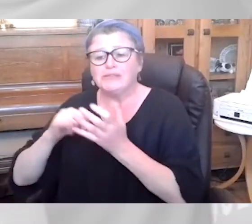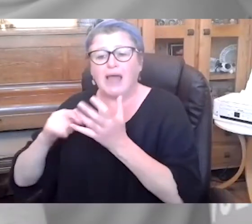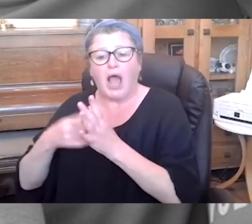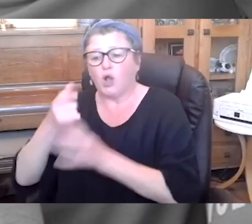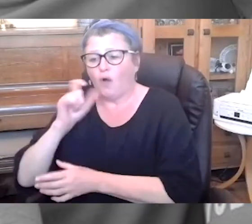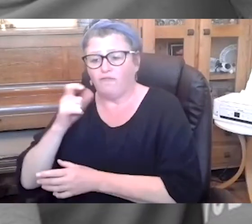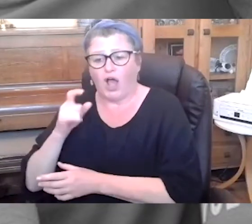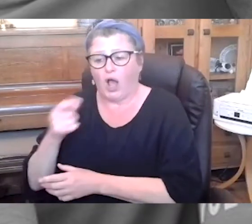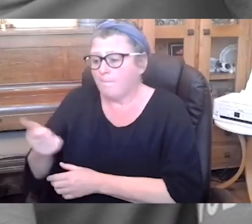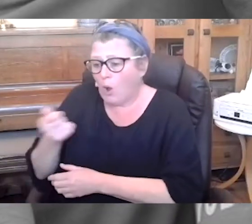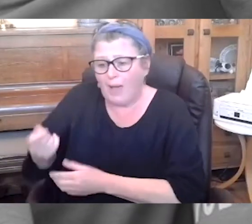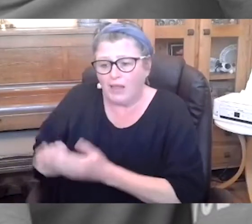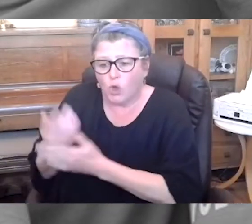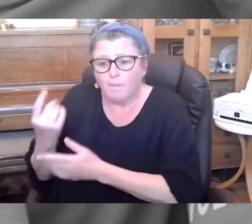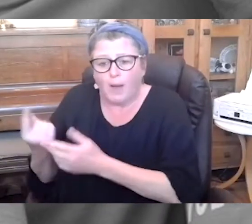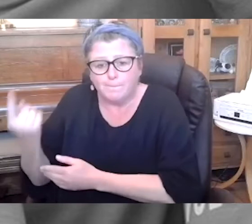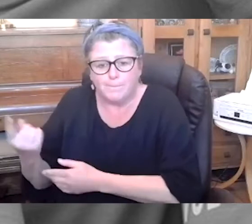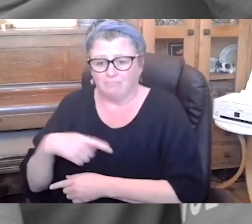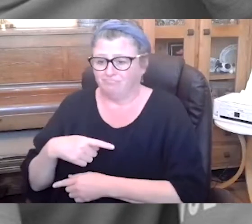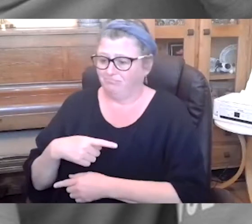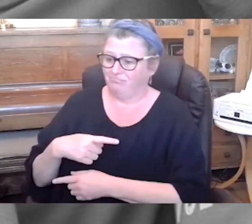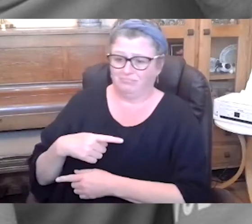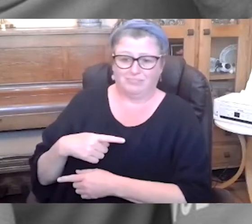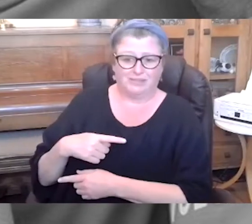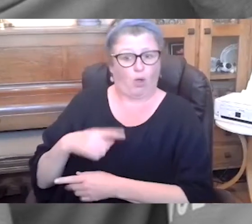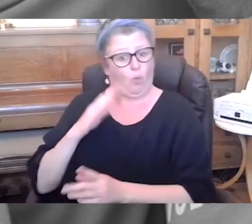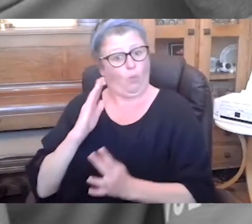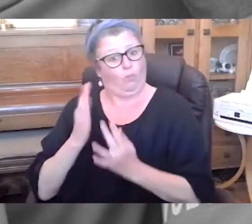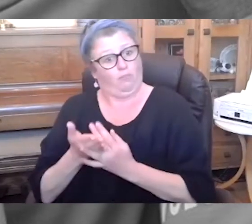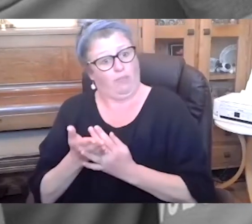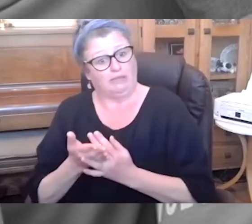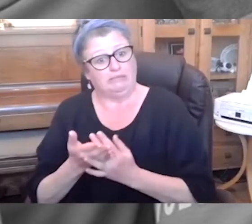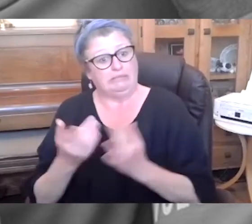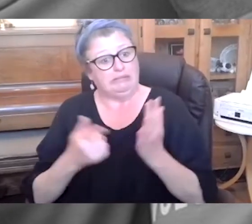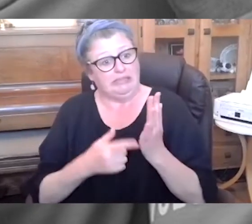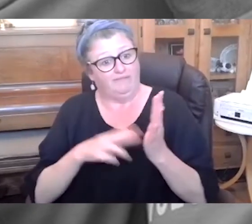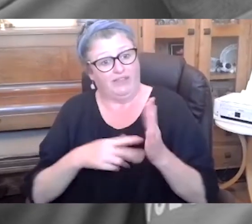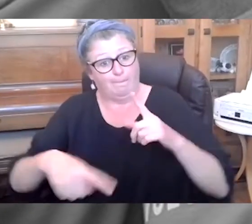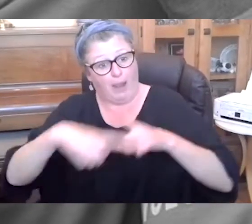top-ups for data and on-demand TV vouchers from Disney Plus and Netflix.